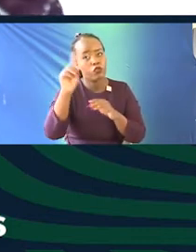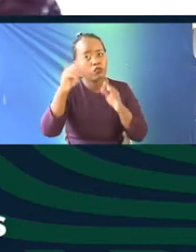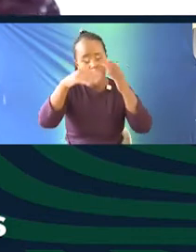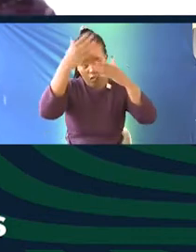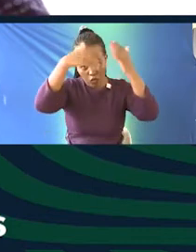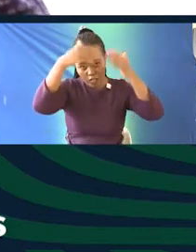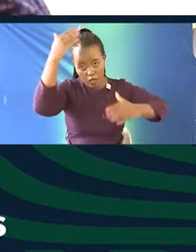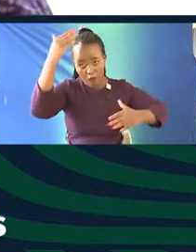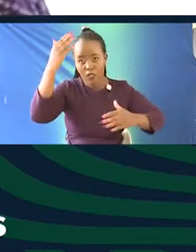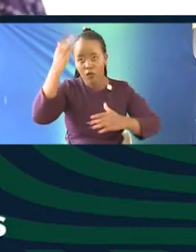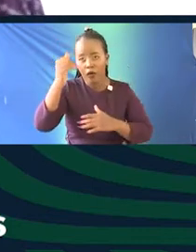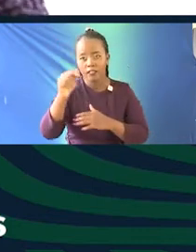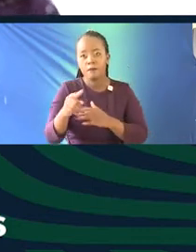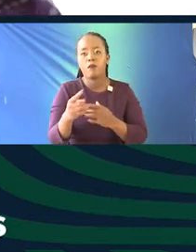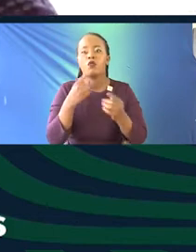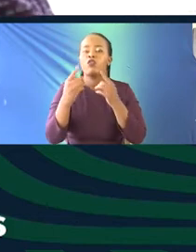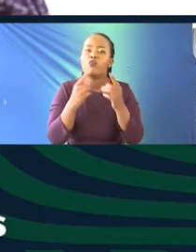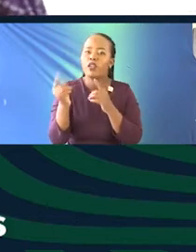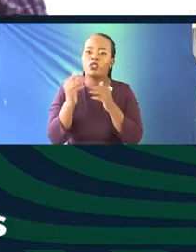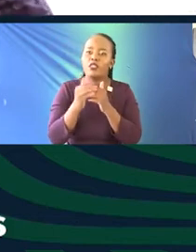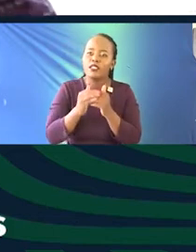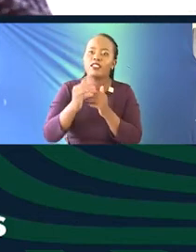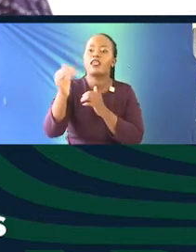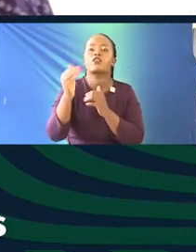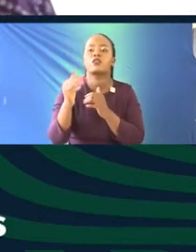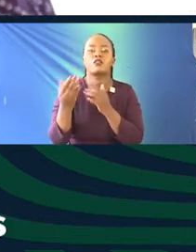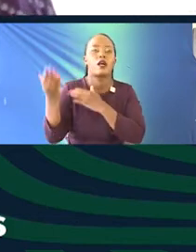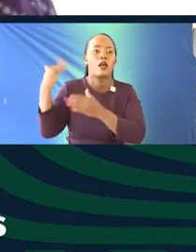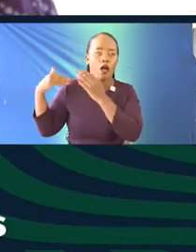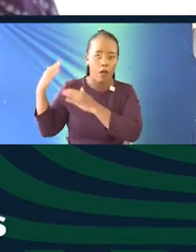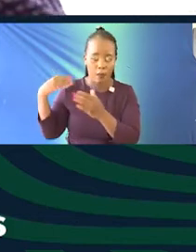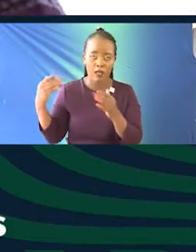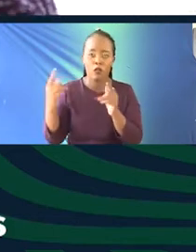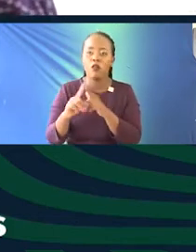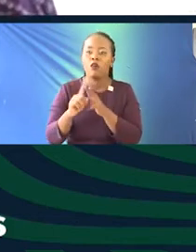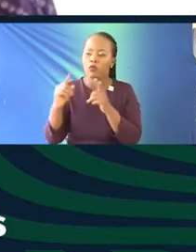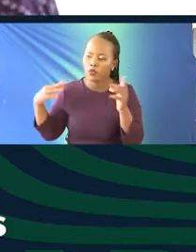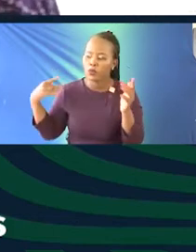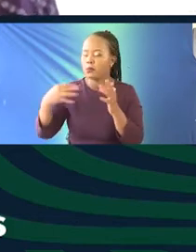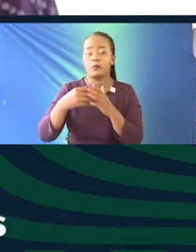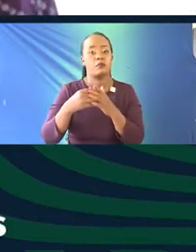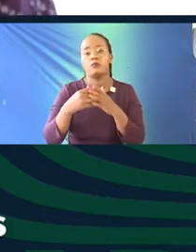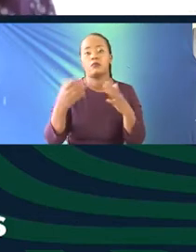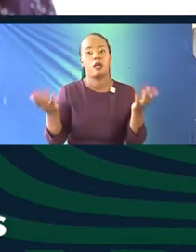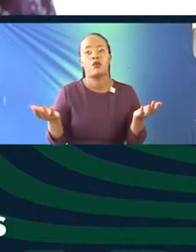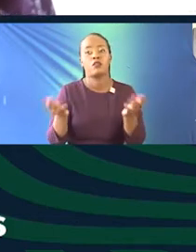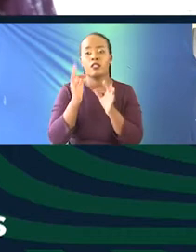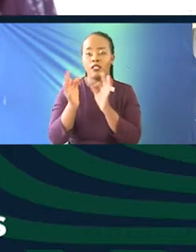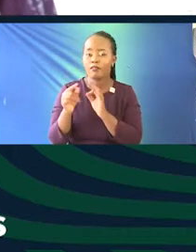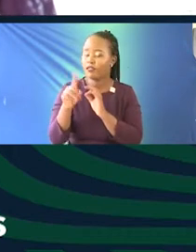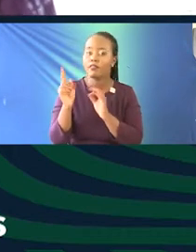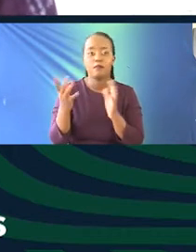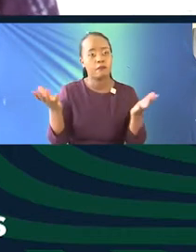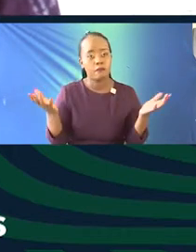you mentioned direction in that way a while back and how far might you have gone if that